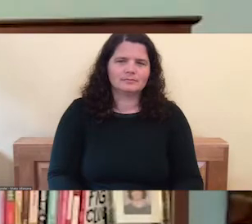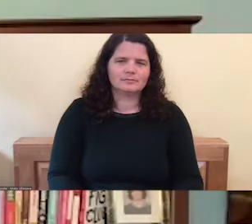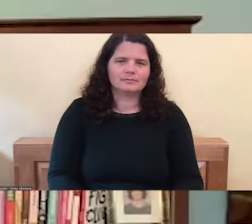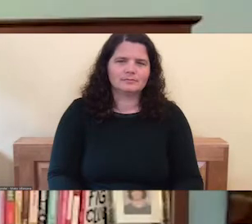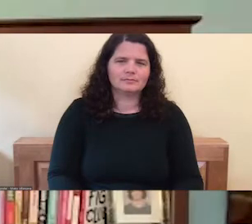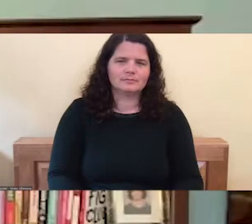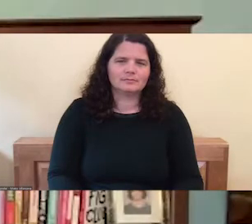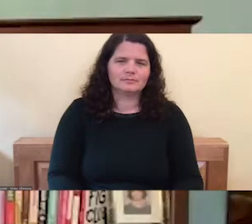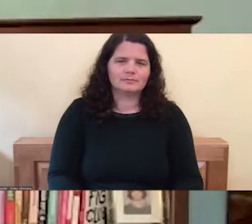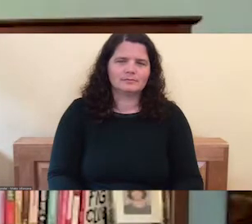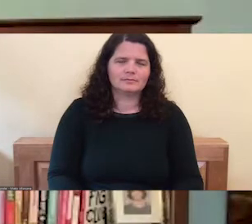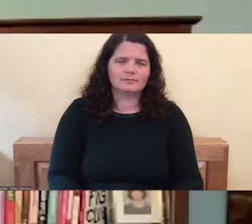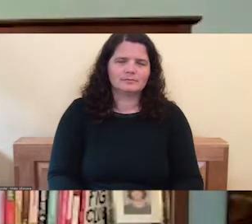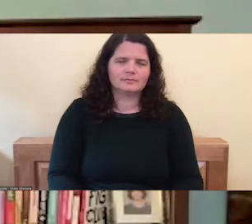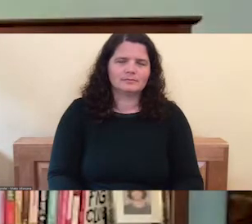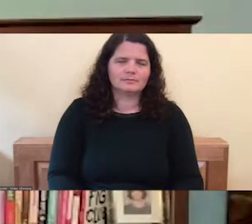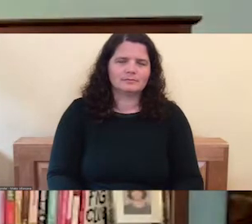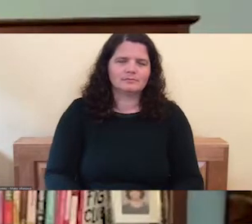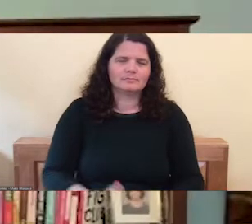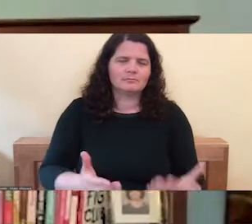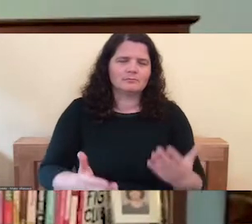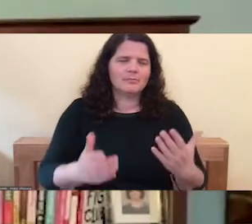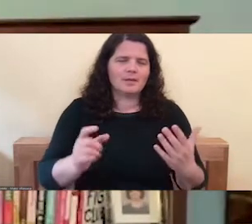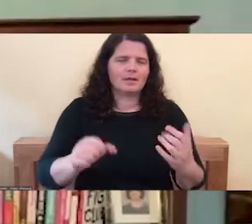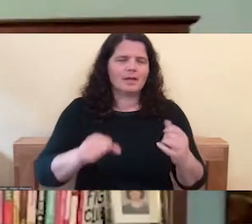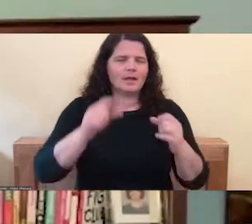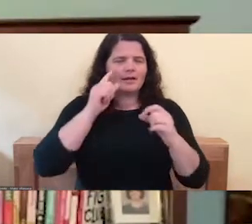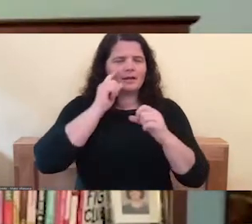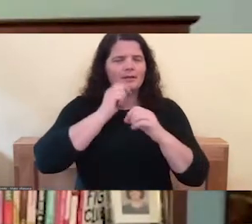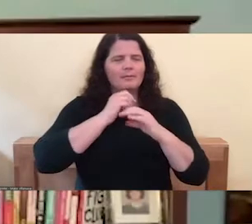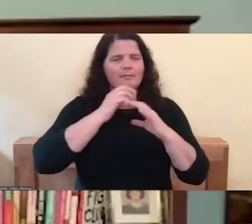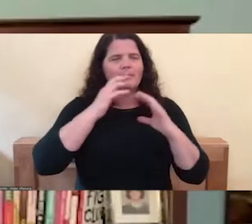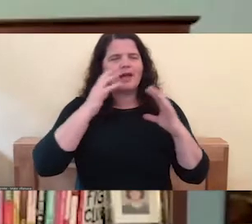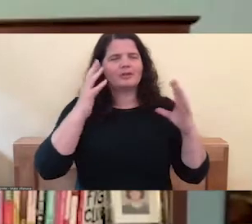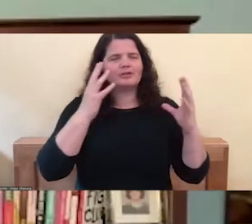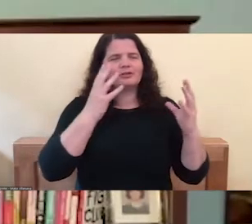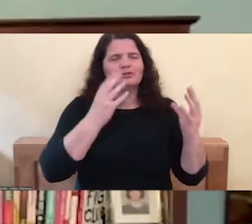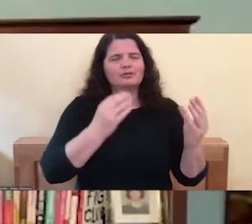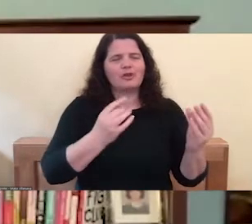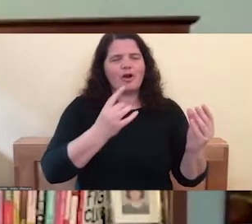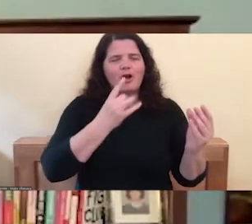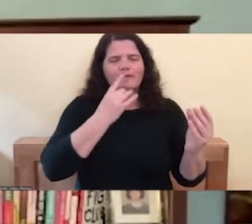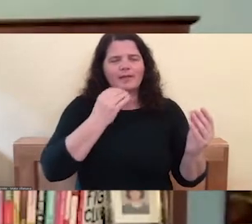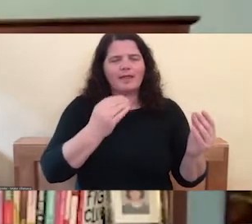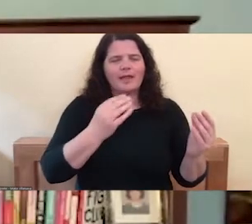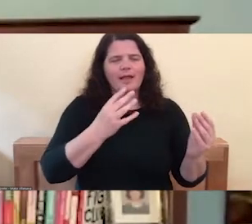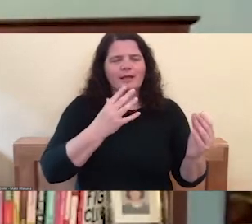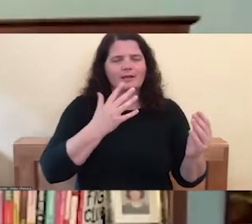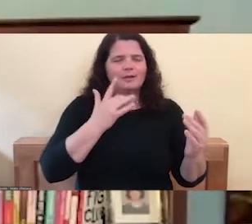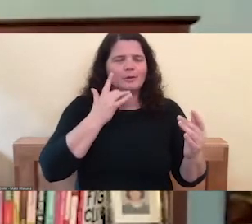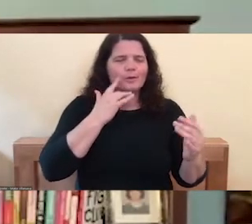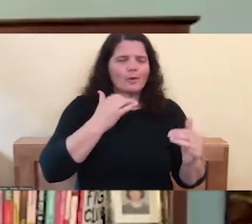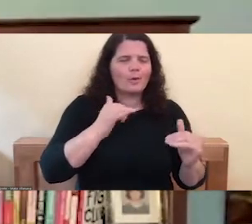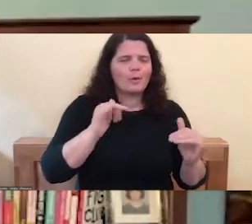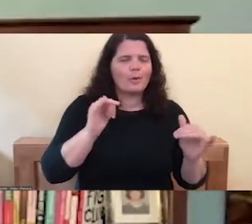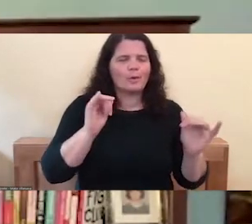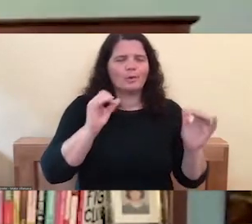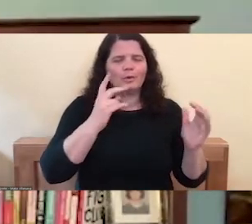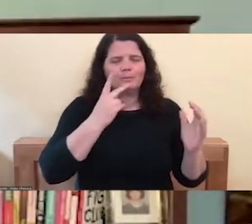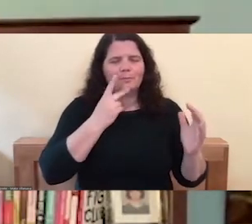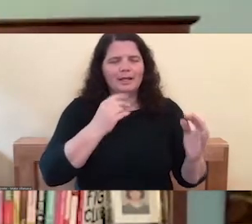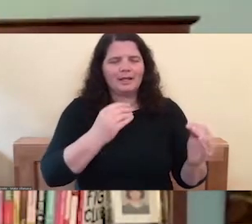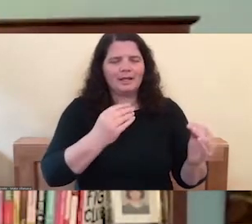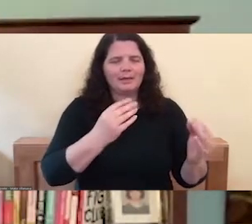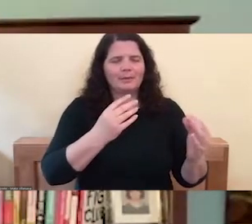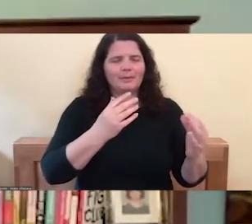You might even imagine like a soft golden or pink light that you're breathing out that's flowing